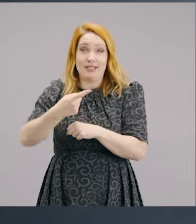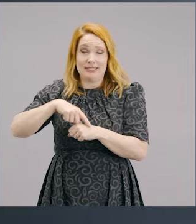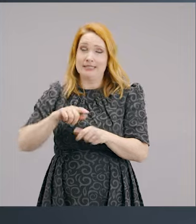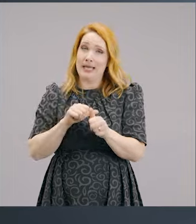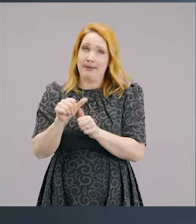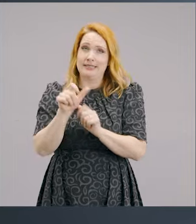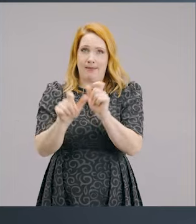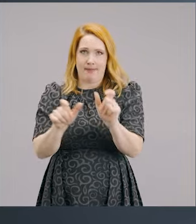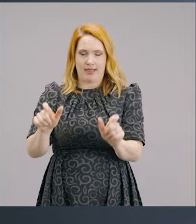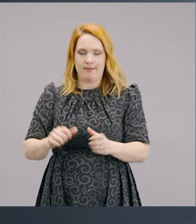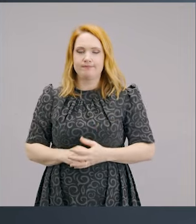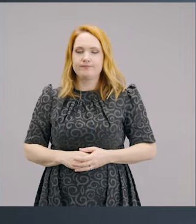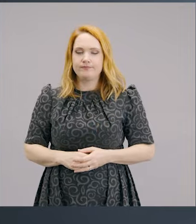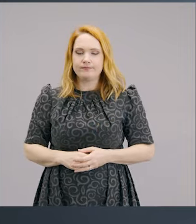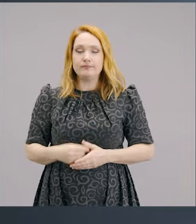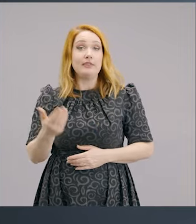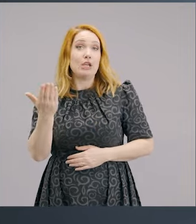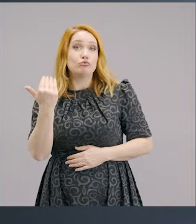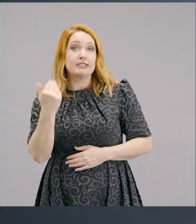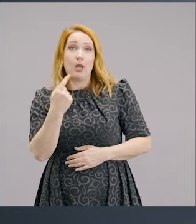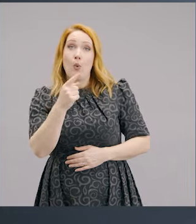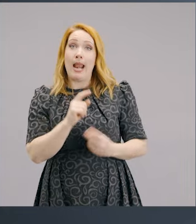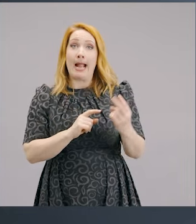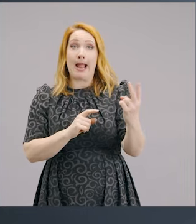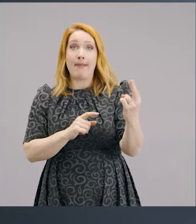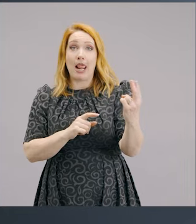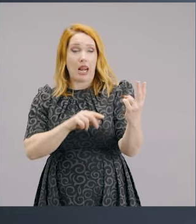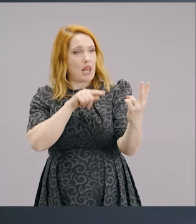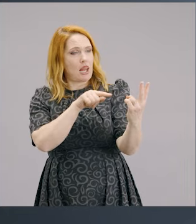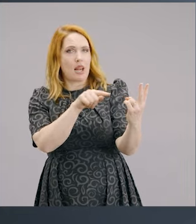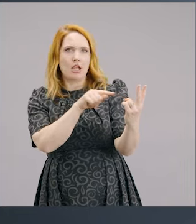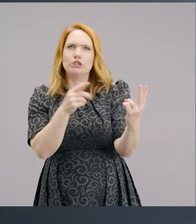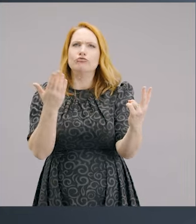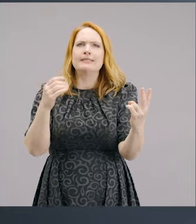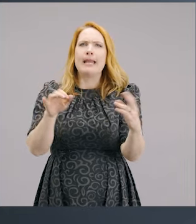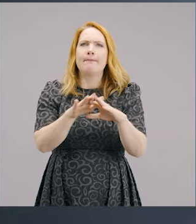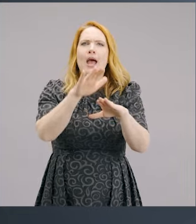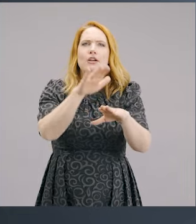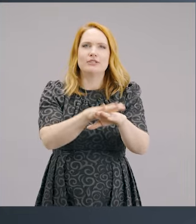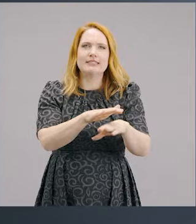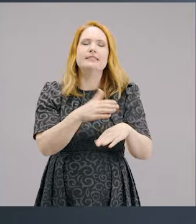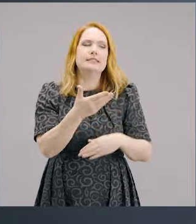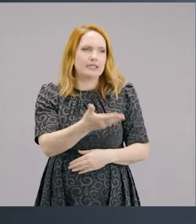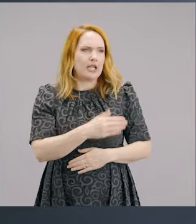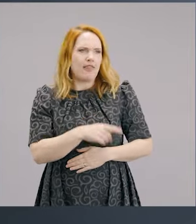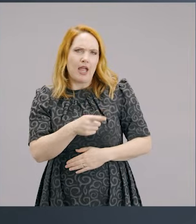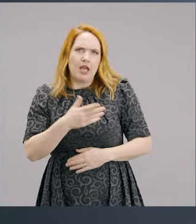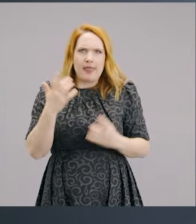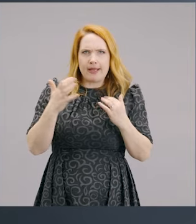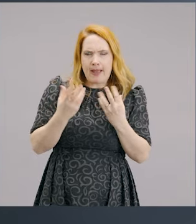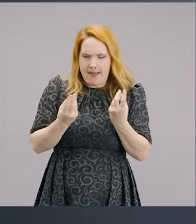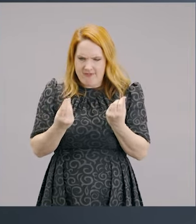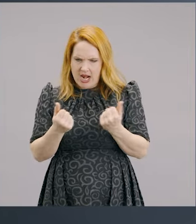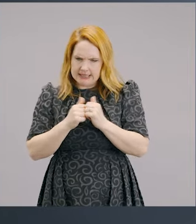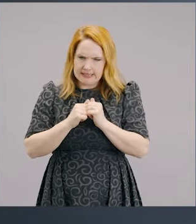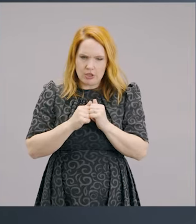with a young couple just recently who've been, they're newly married and they're trying to juggle all their finances and different things and they were about to